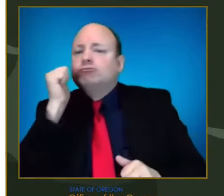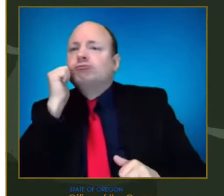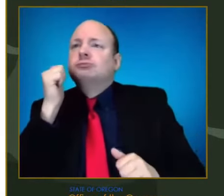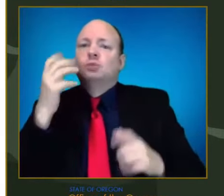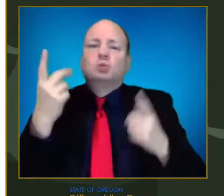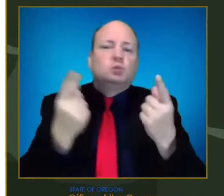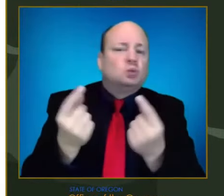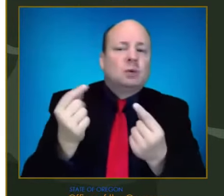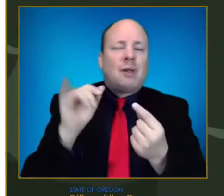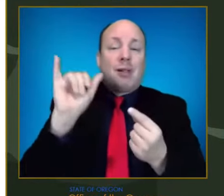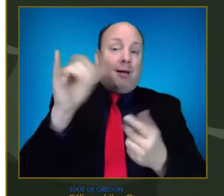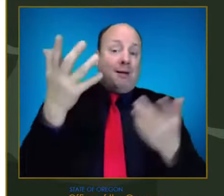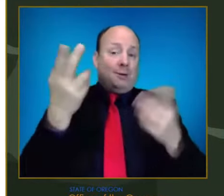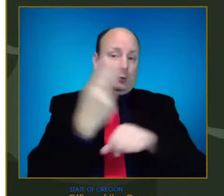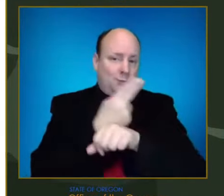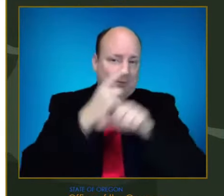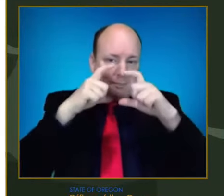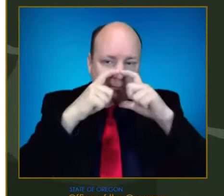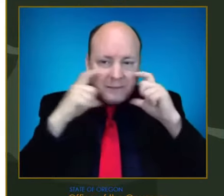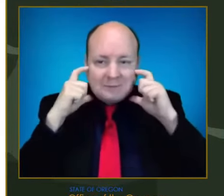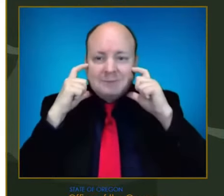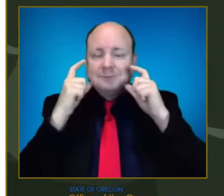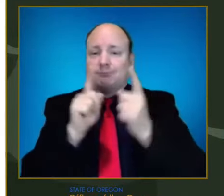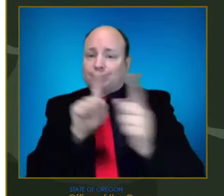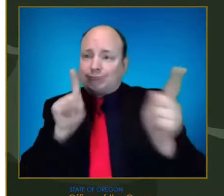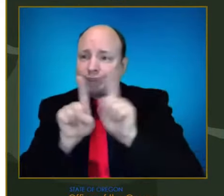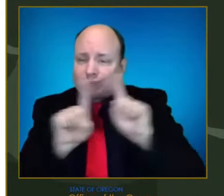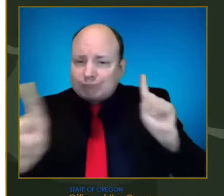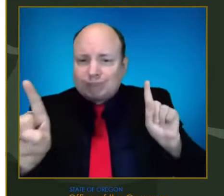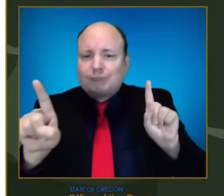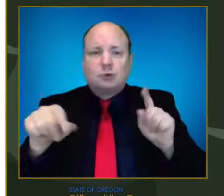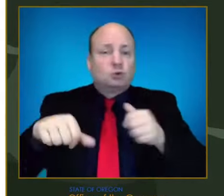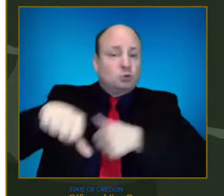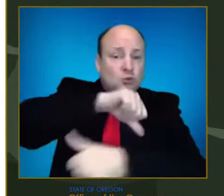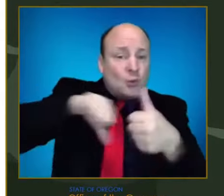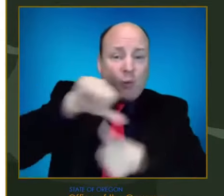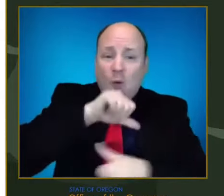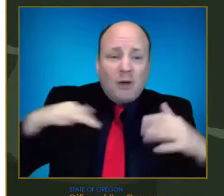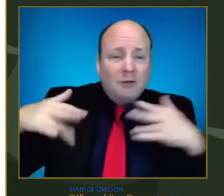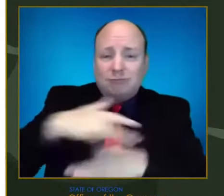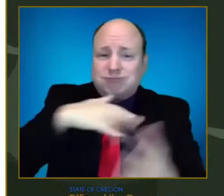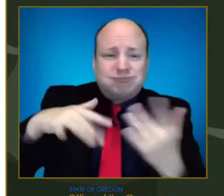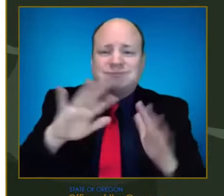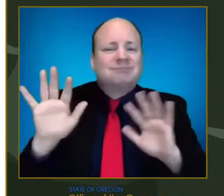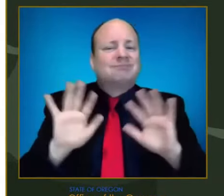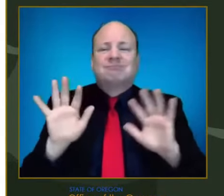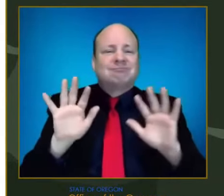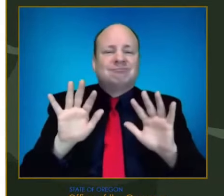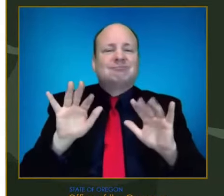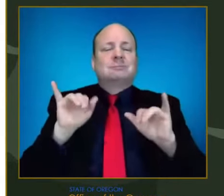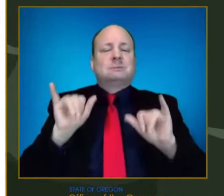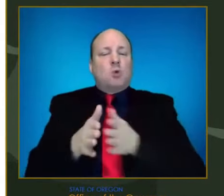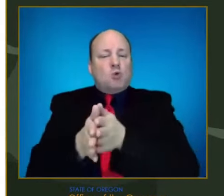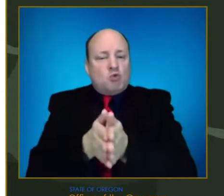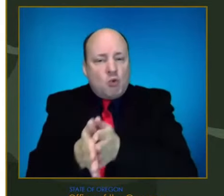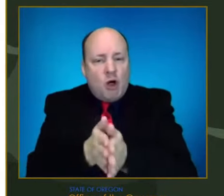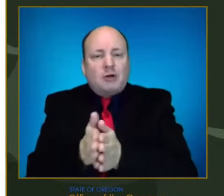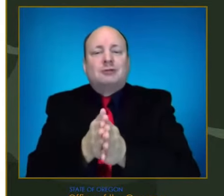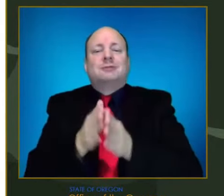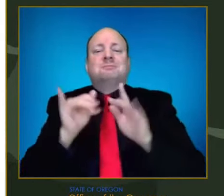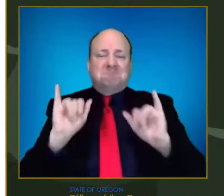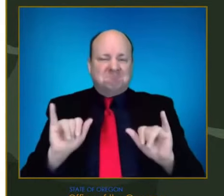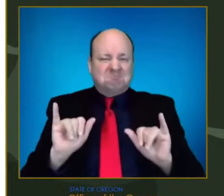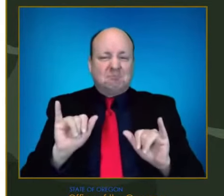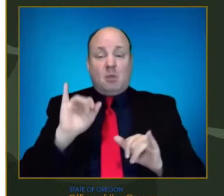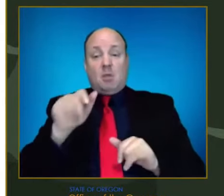going to need to do again. As you can see here, similar behaviors that we've done over time, which we're not quite doing now.